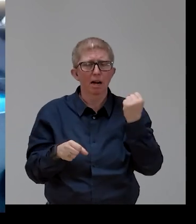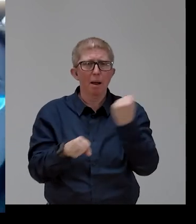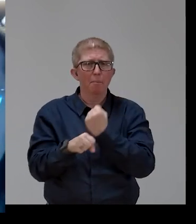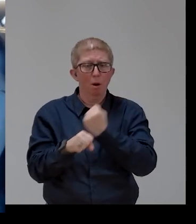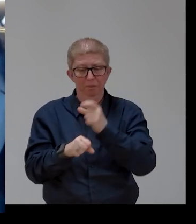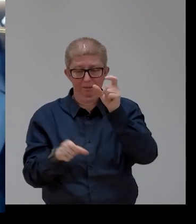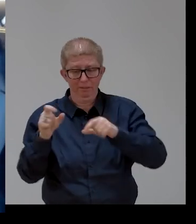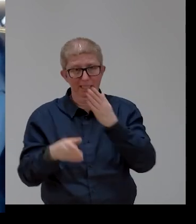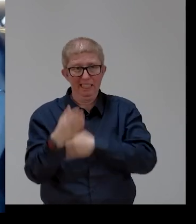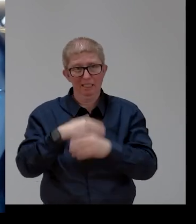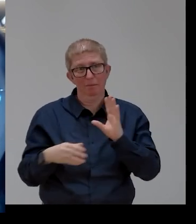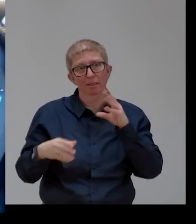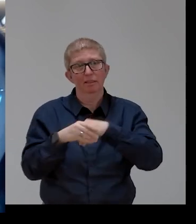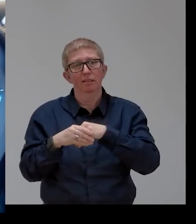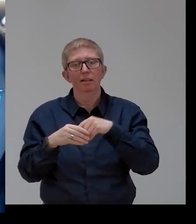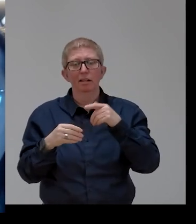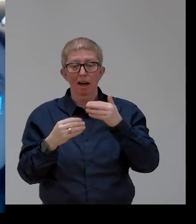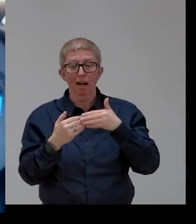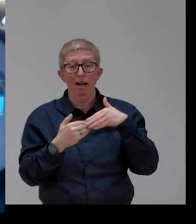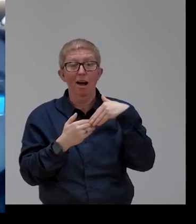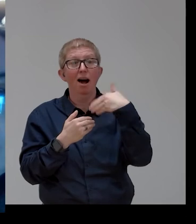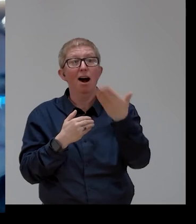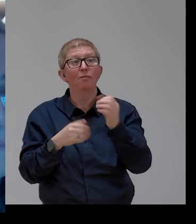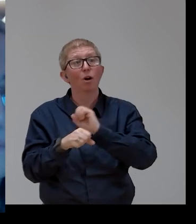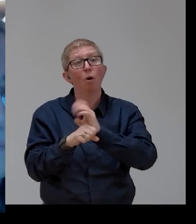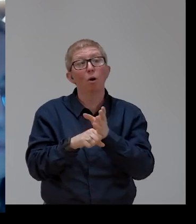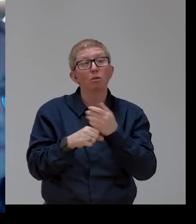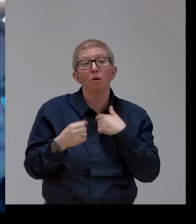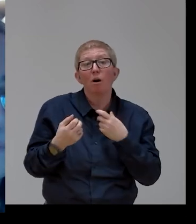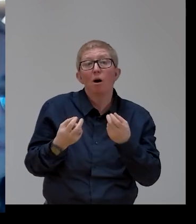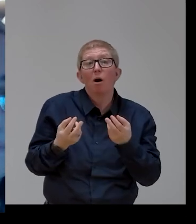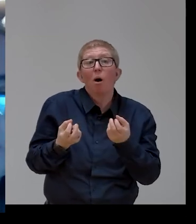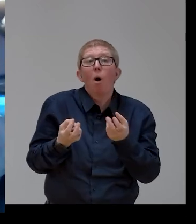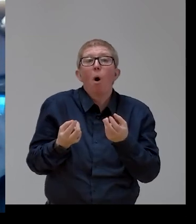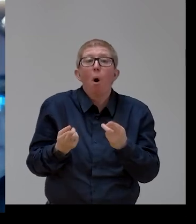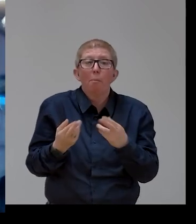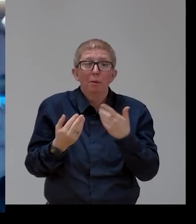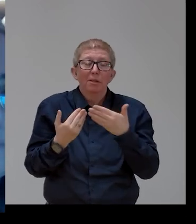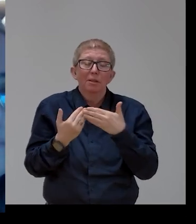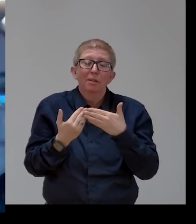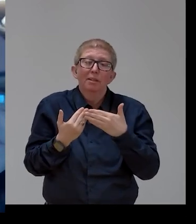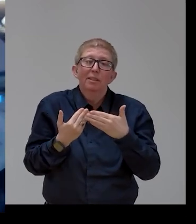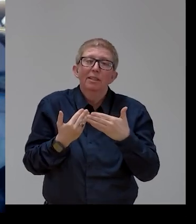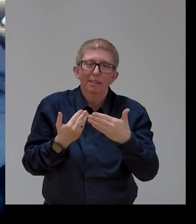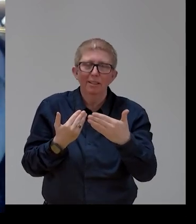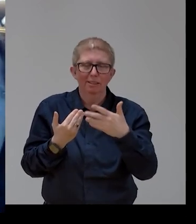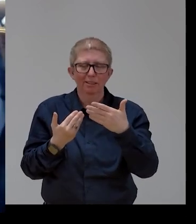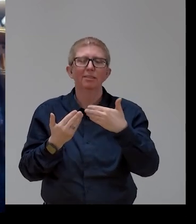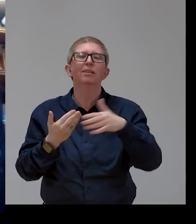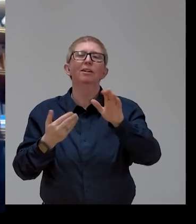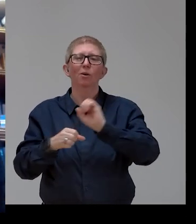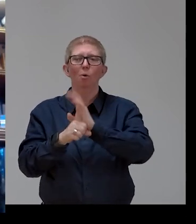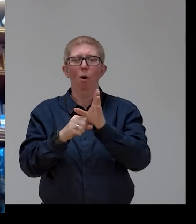era? Let's hope that indeed in a few months from now the situation will improve. Bruno, please.